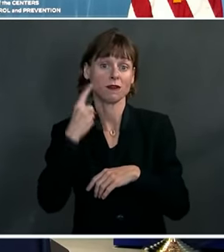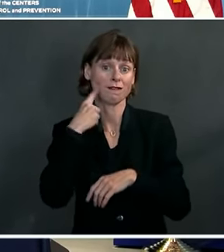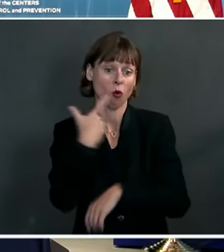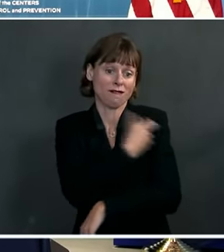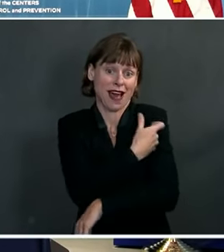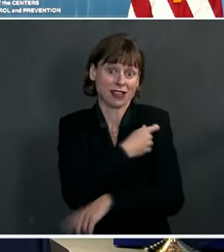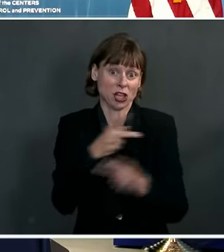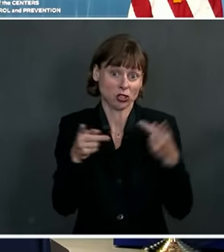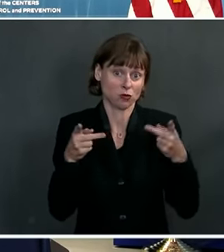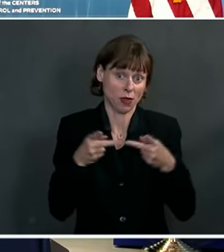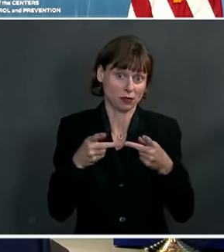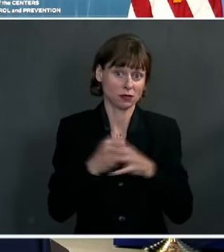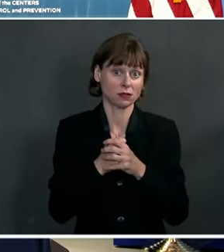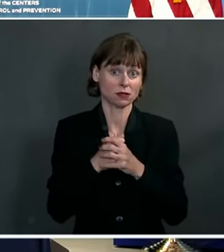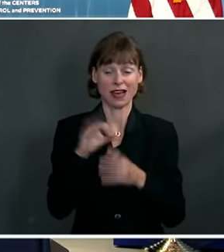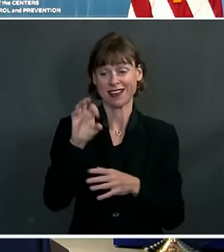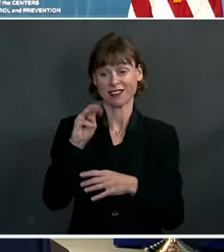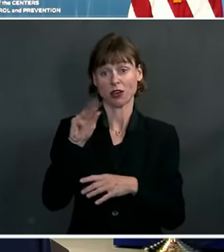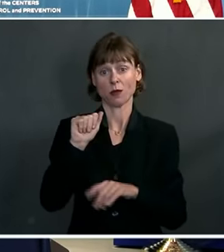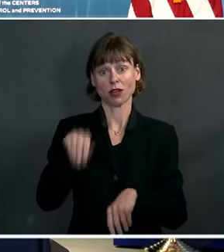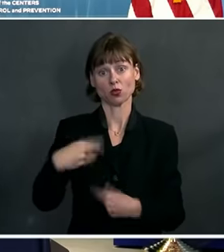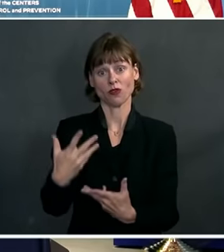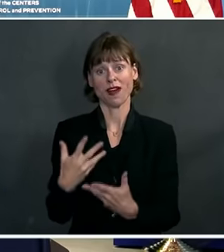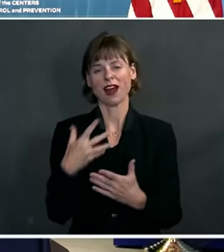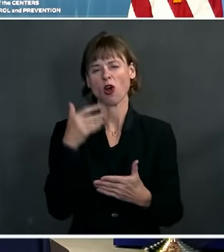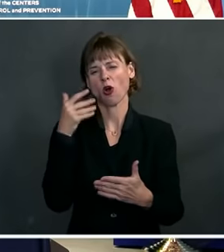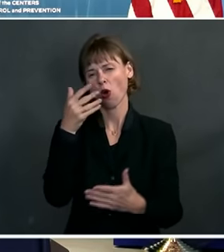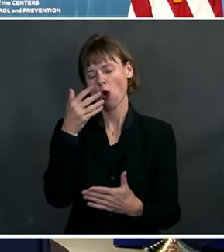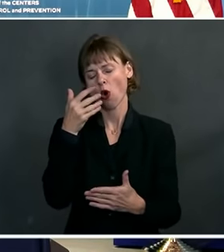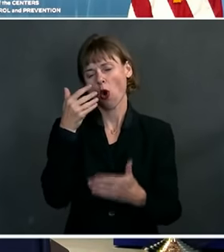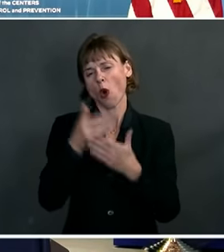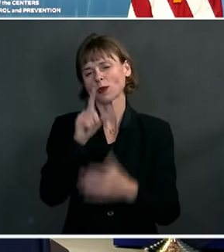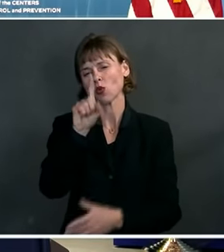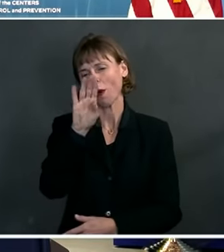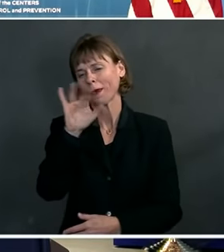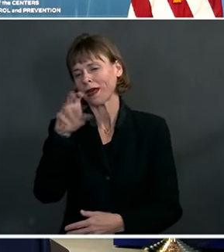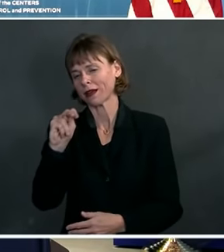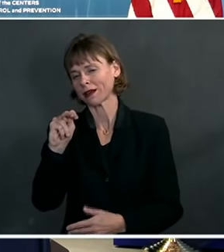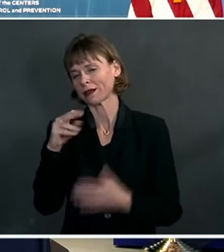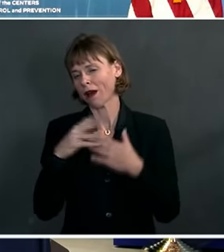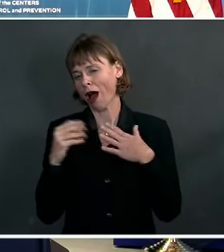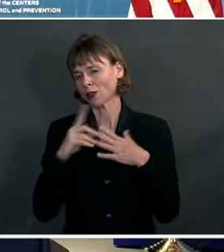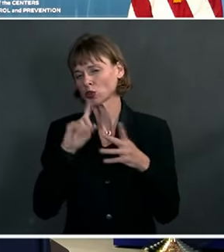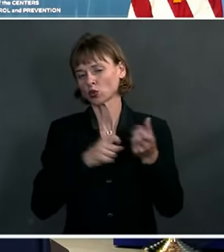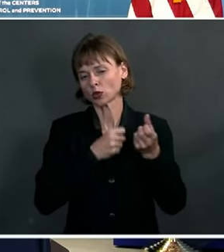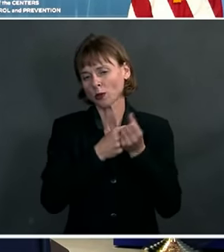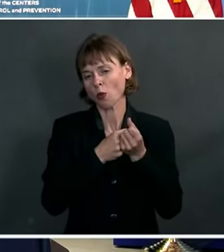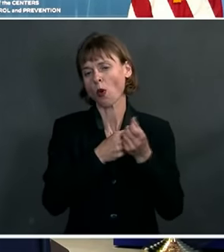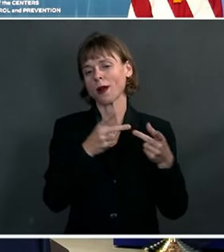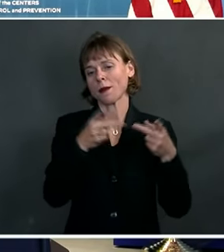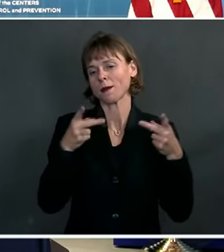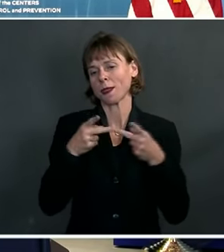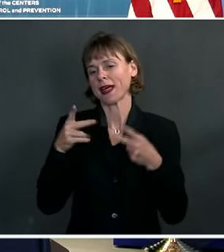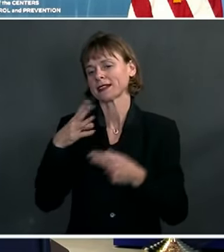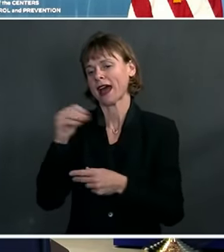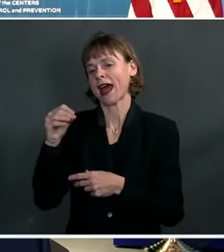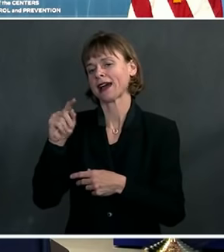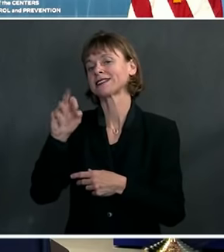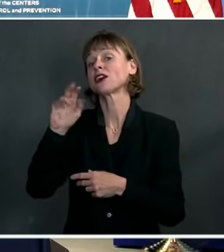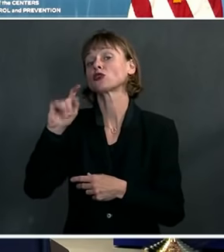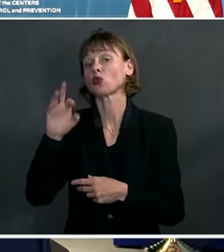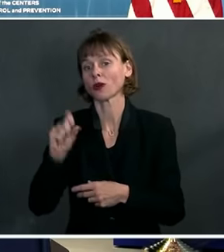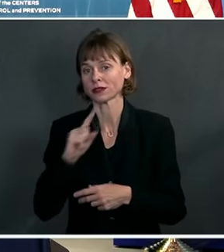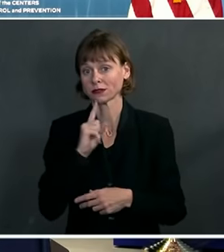FEMA is providing nearly $1 billion to support vaccination sites in states and territories. More than